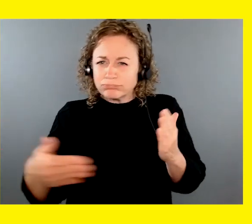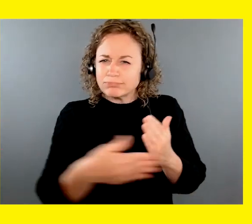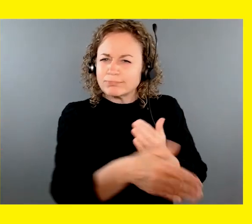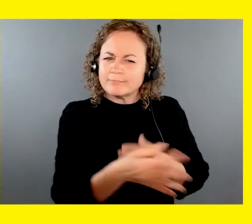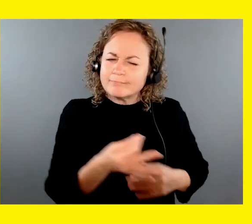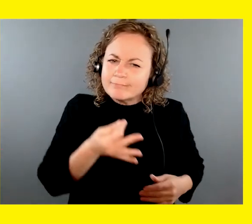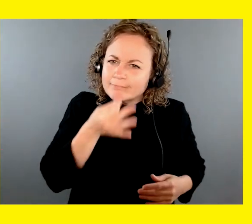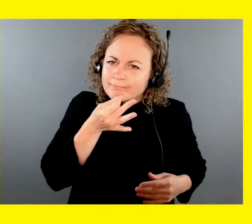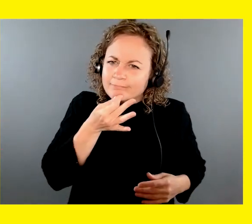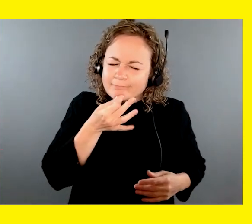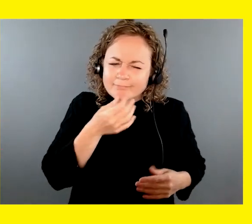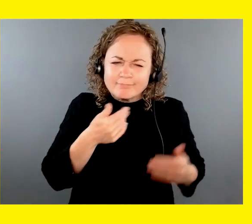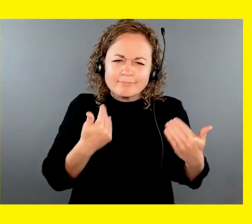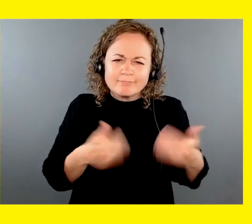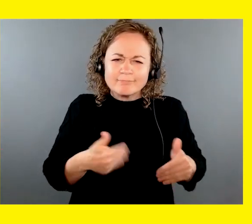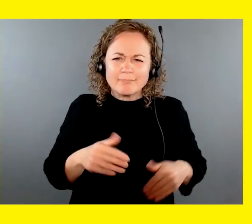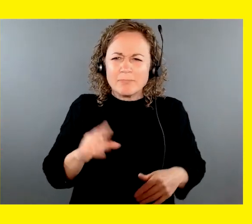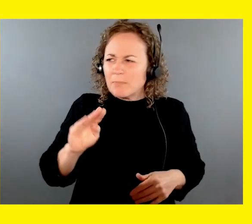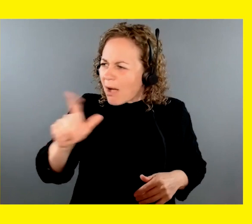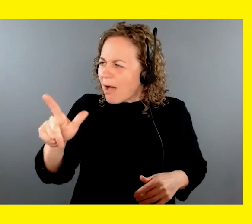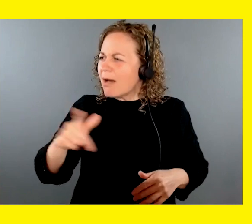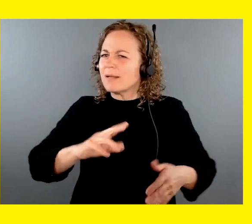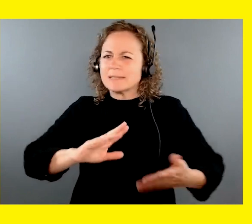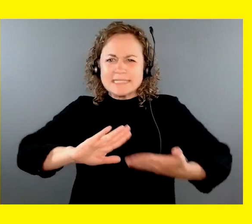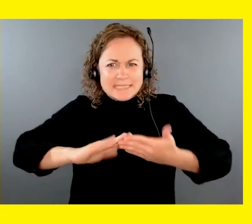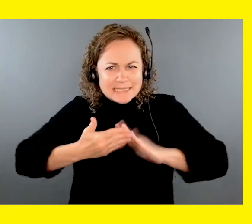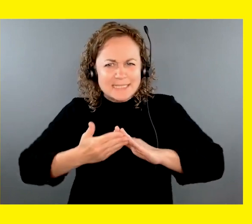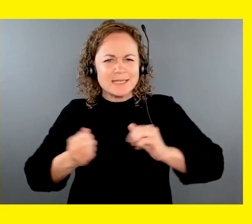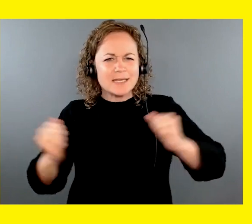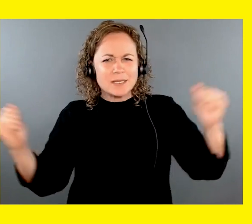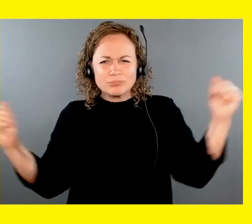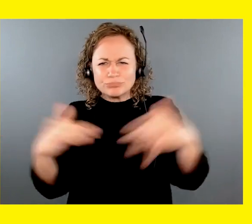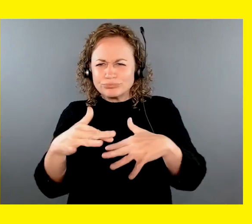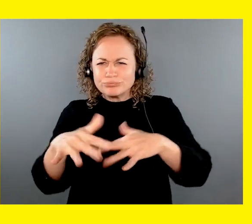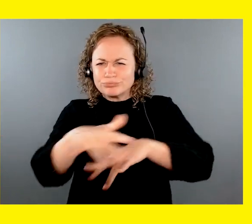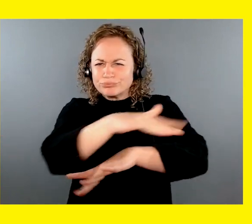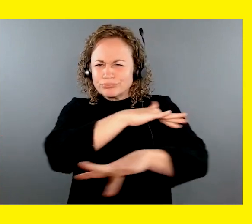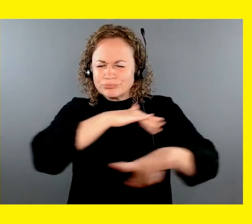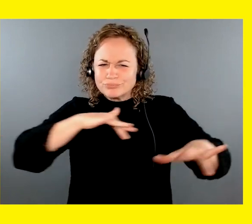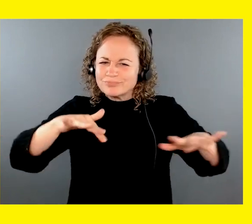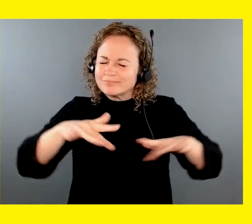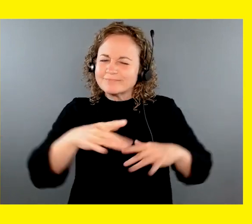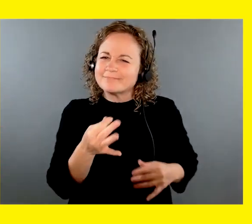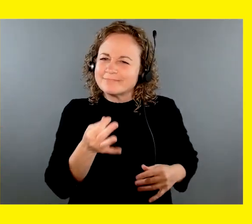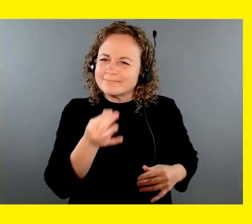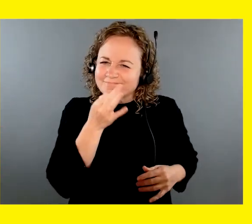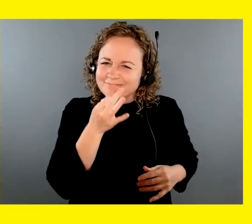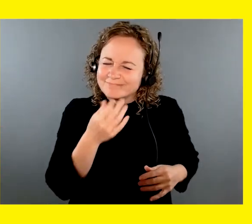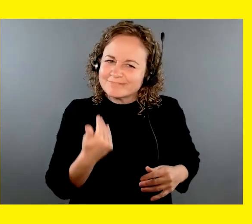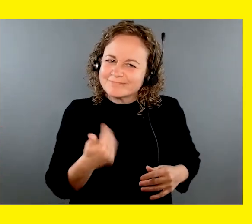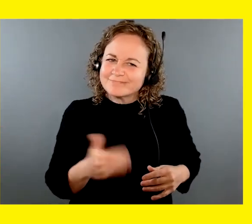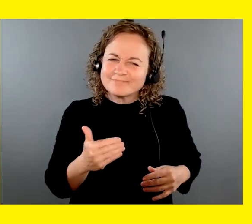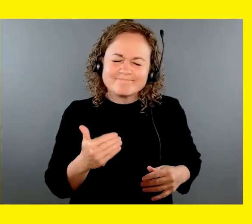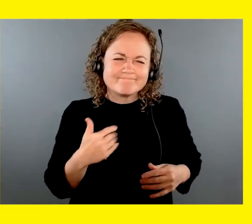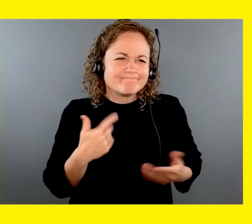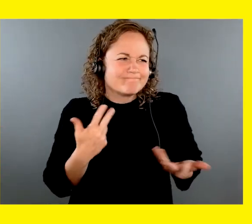and so forth in malls and around, um, the city. And she,